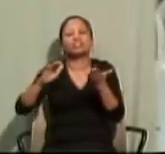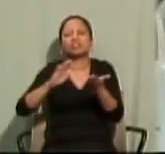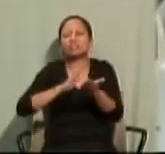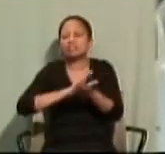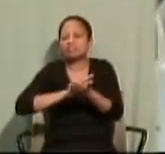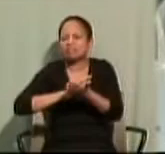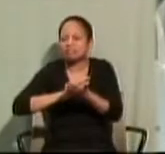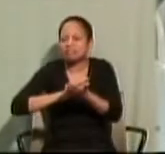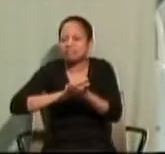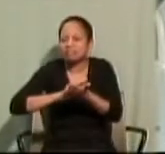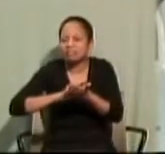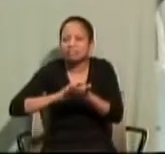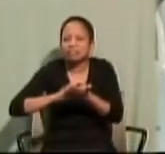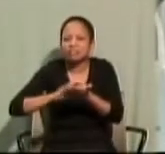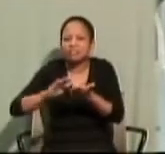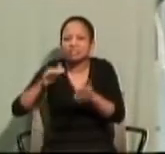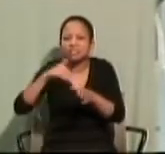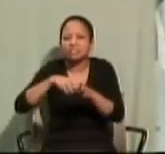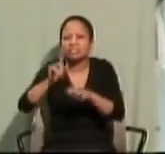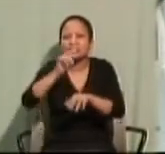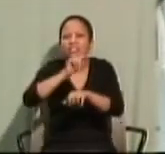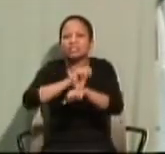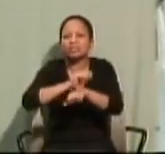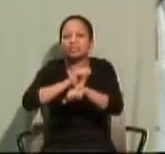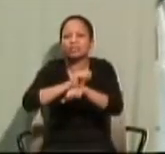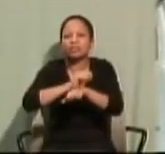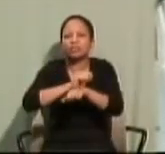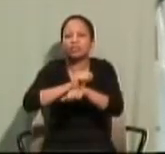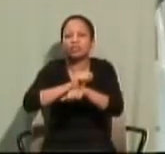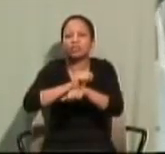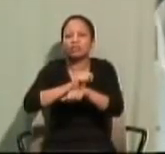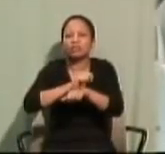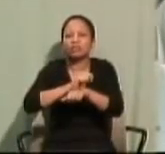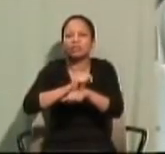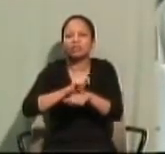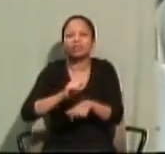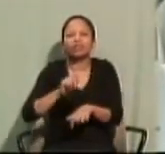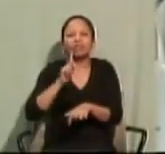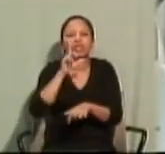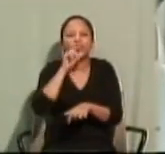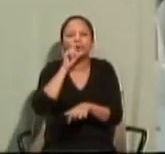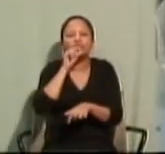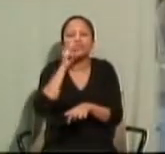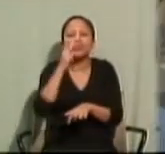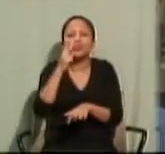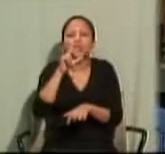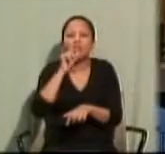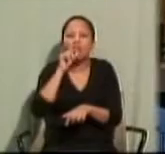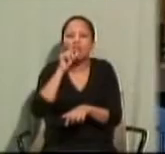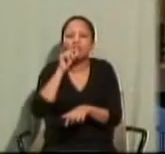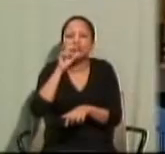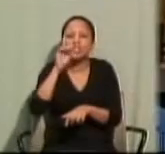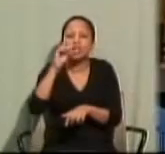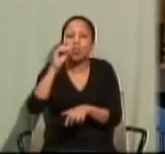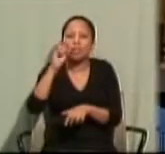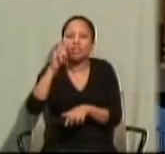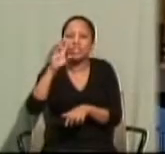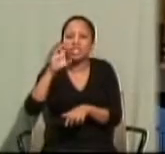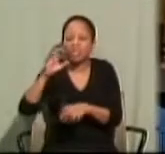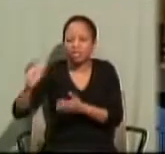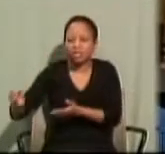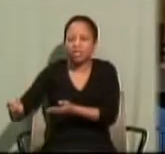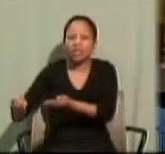and that was done by the offering of a turtle dove. And in addition,